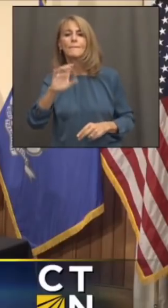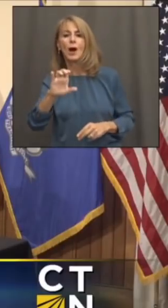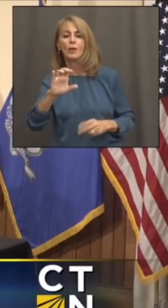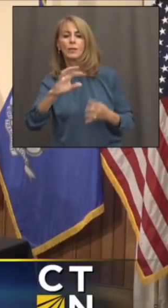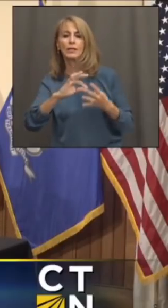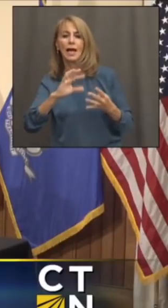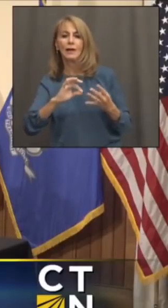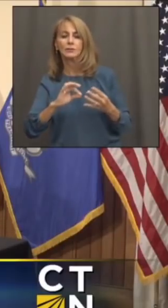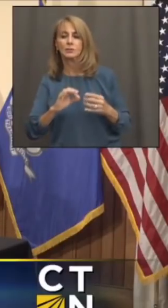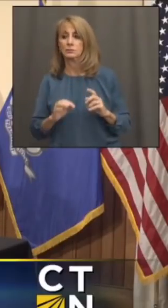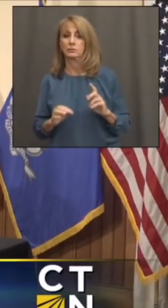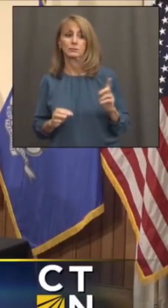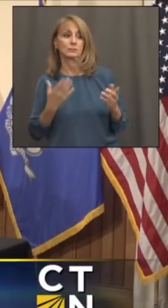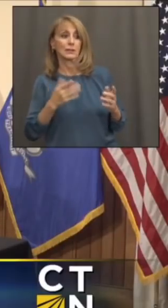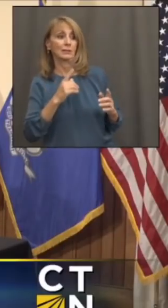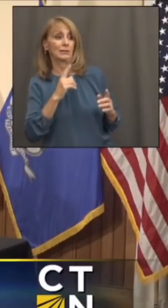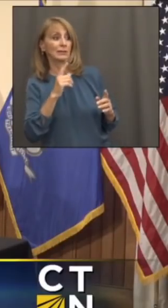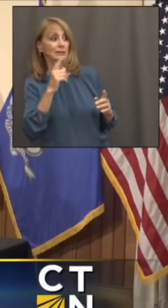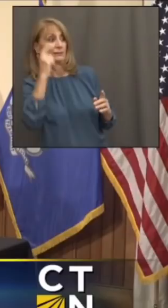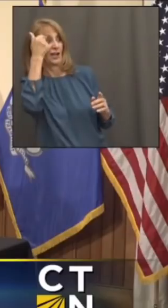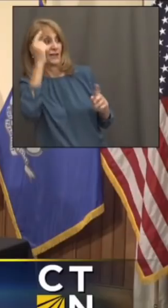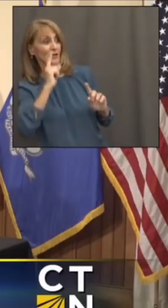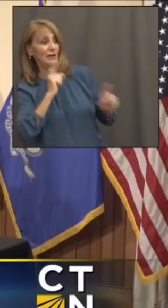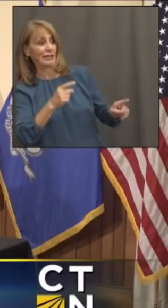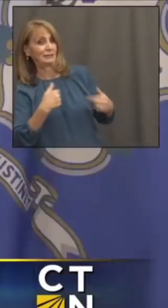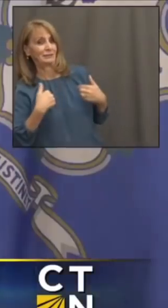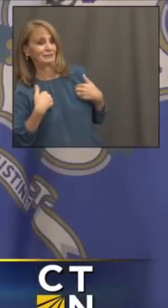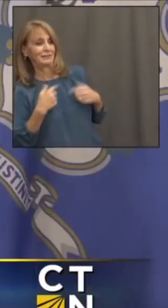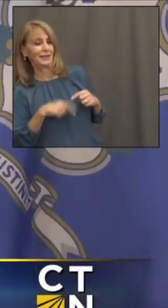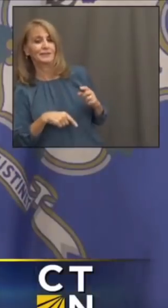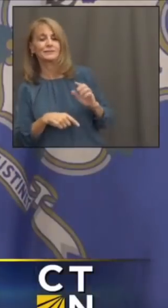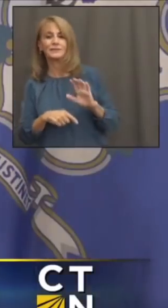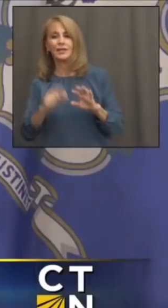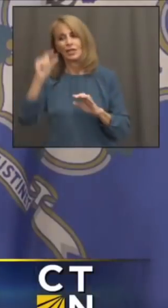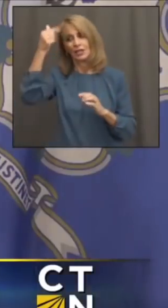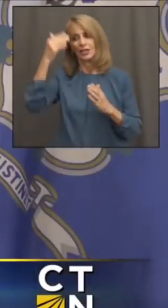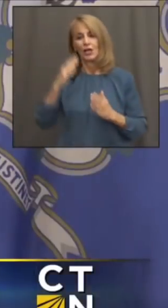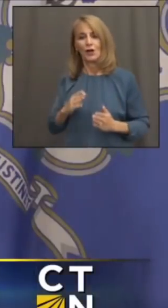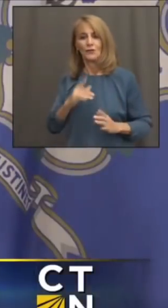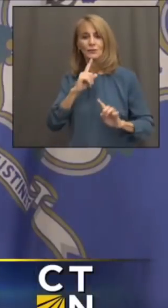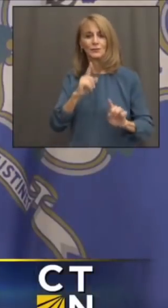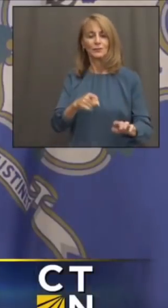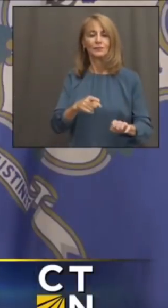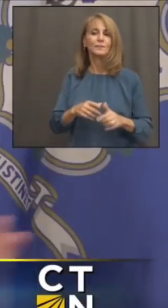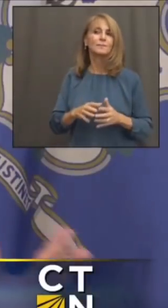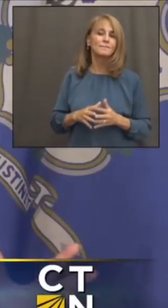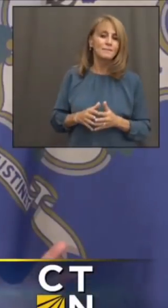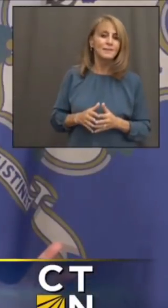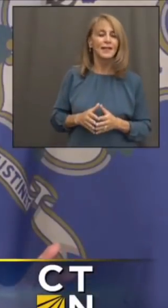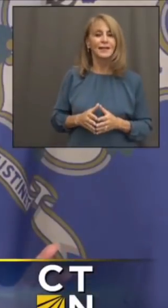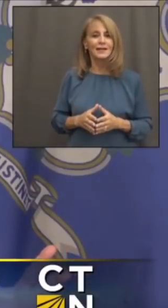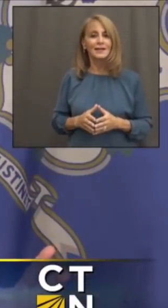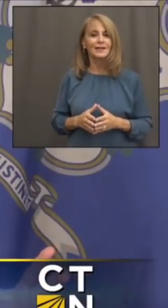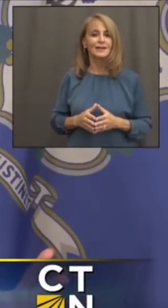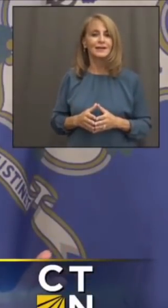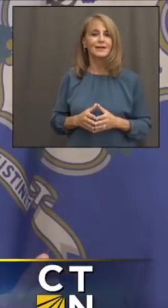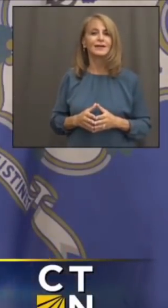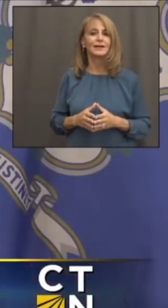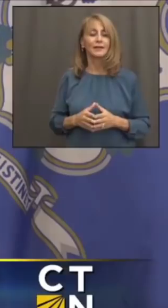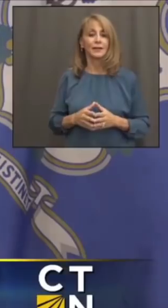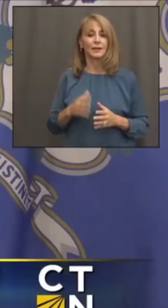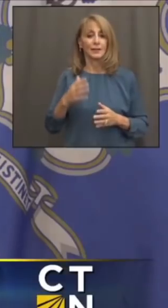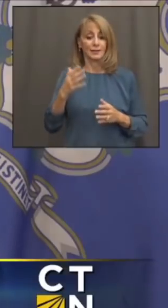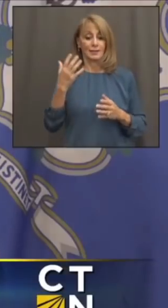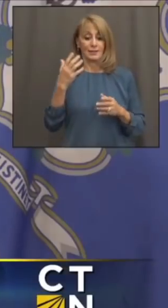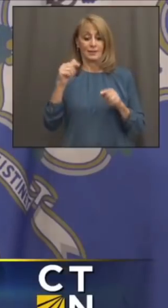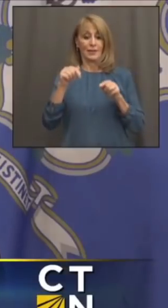I believe that's a question for the governor. Look, I think what we're trying to show you is, given the great expansion